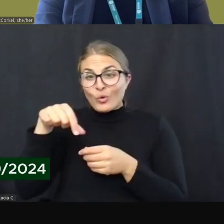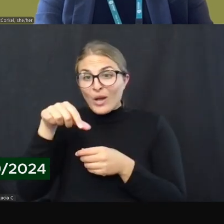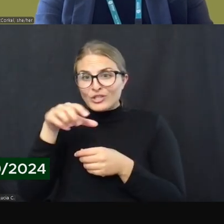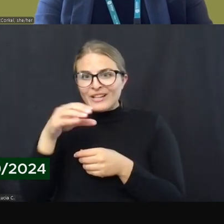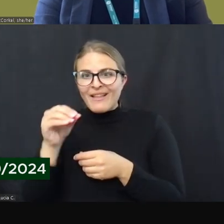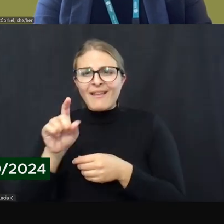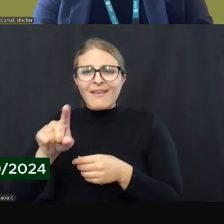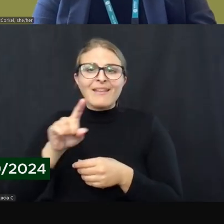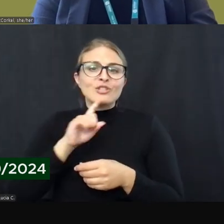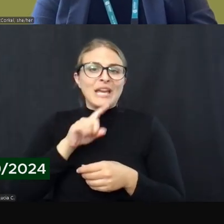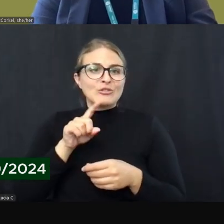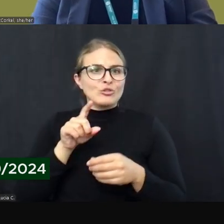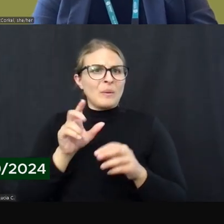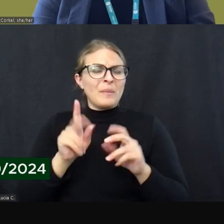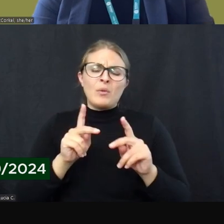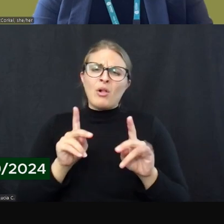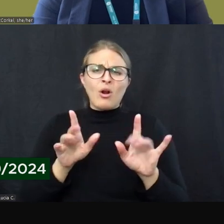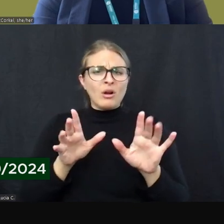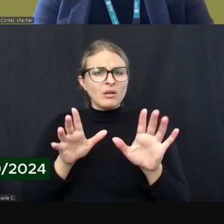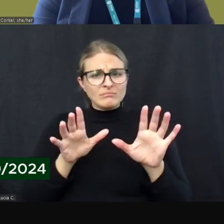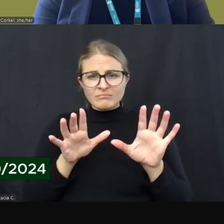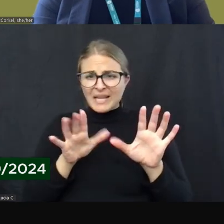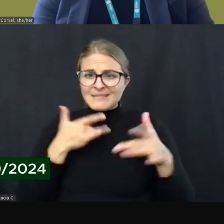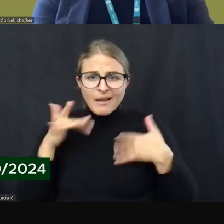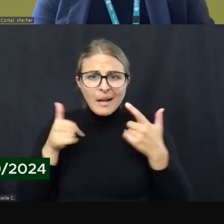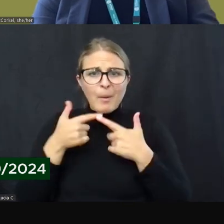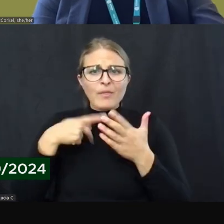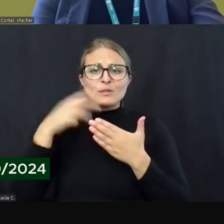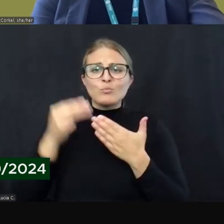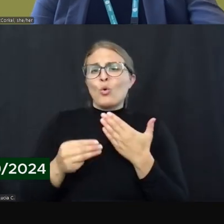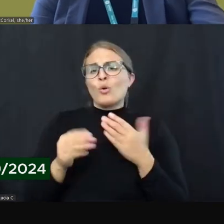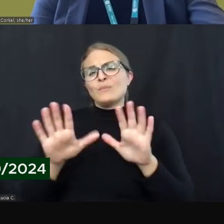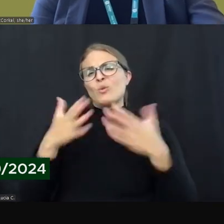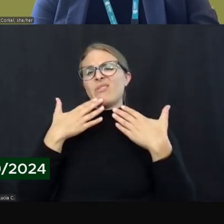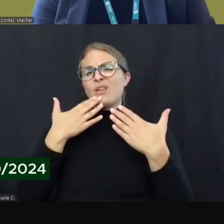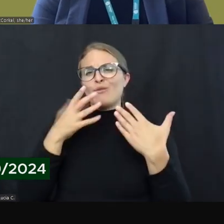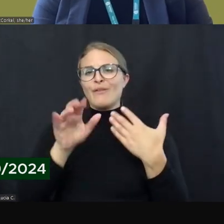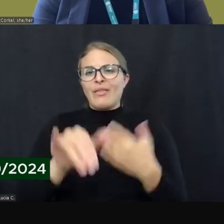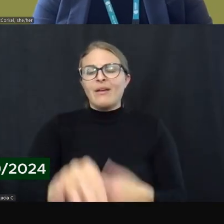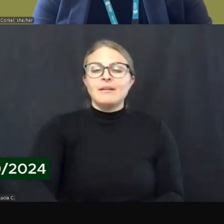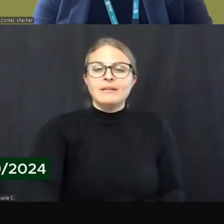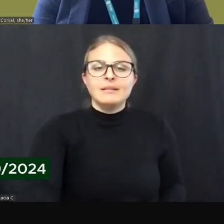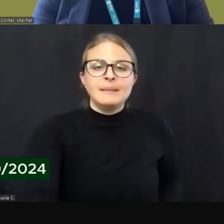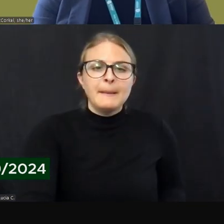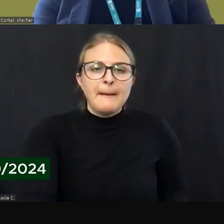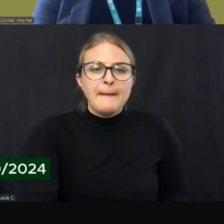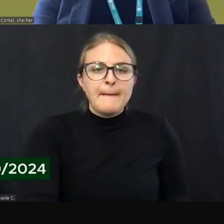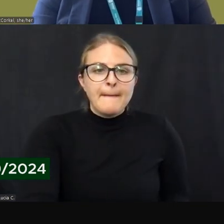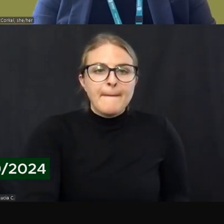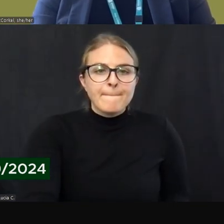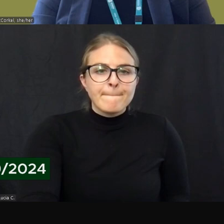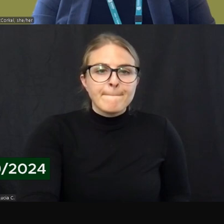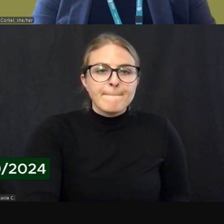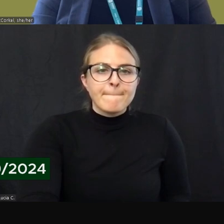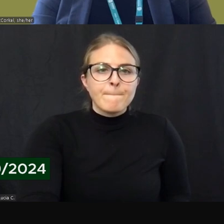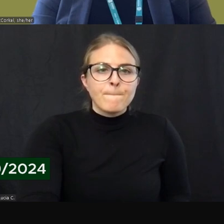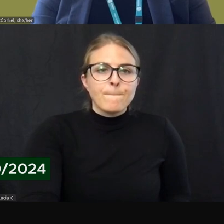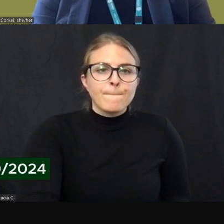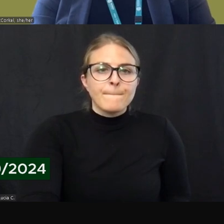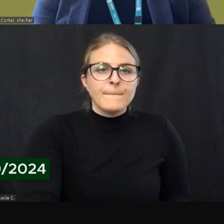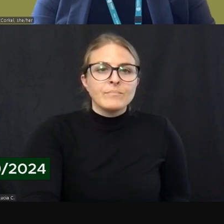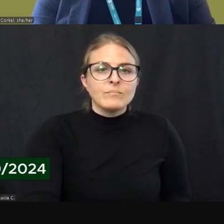about this program. So thank you for that. So the next question is actually